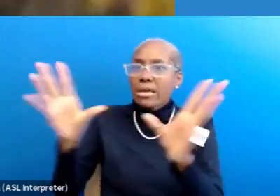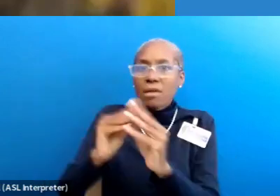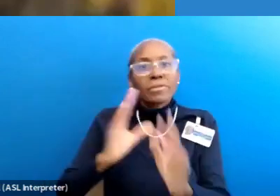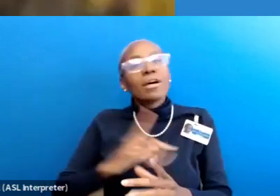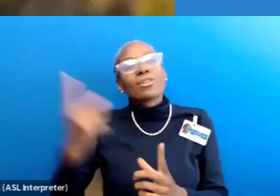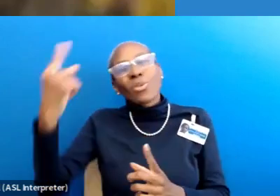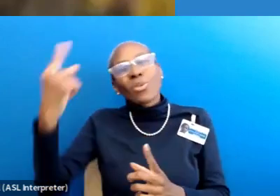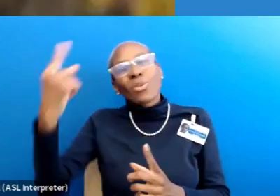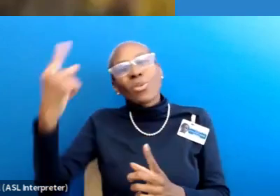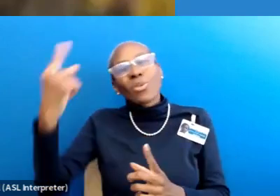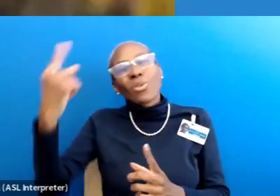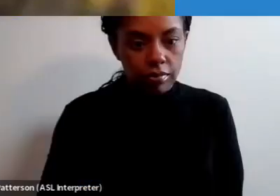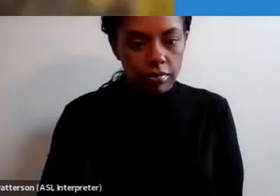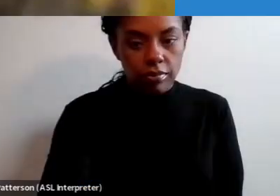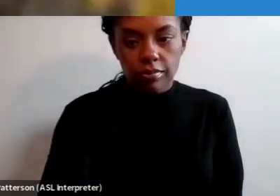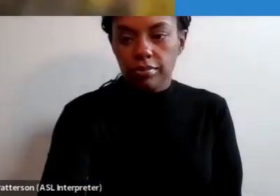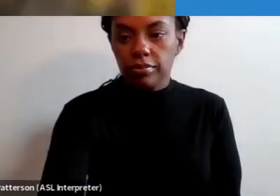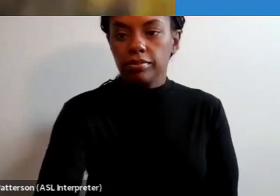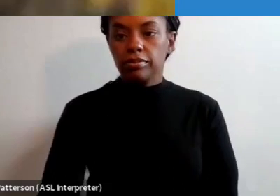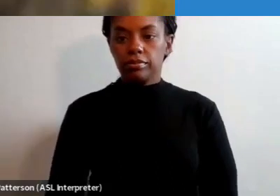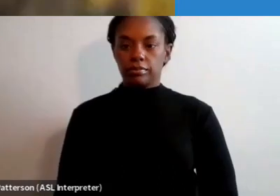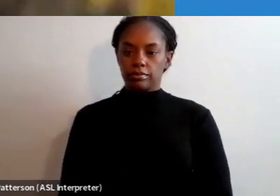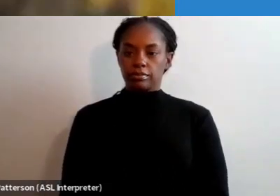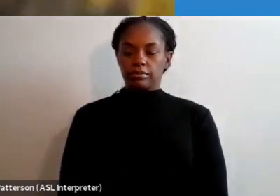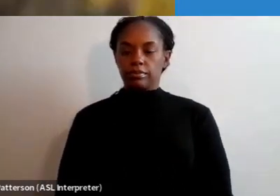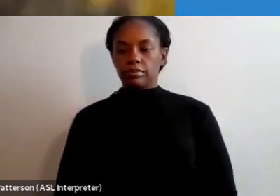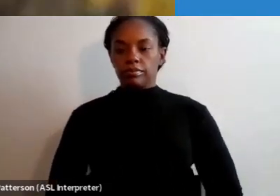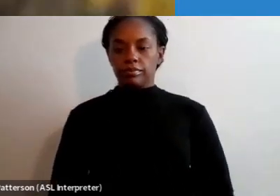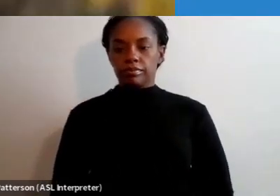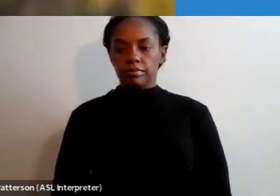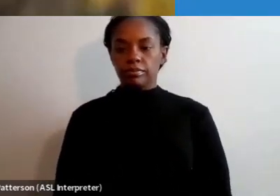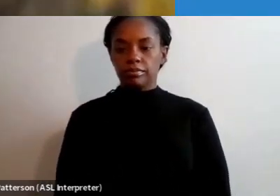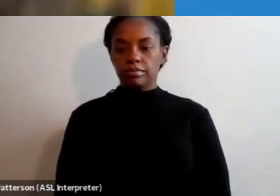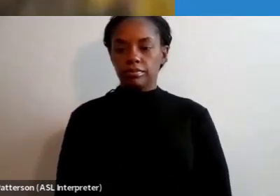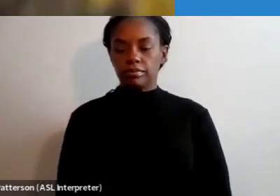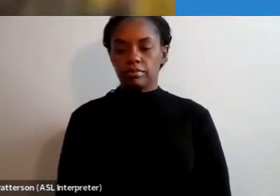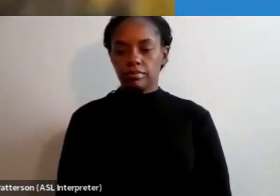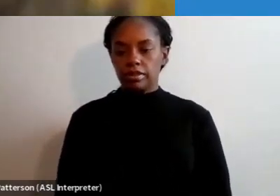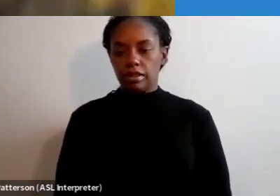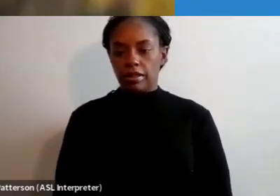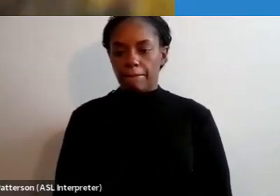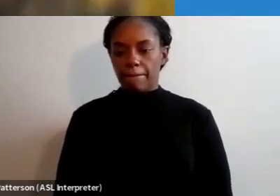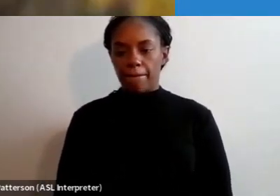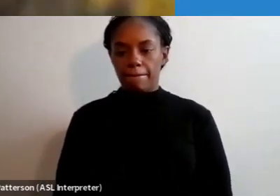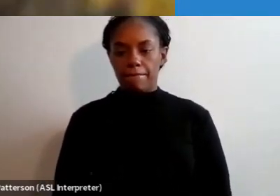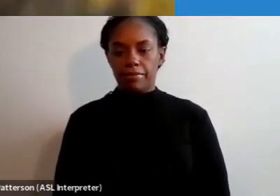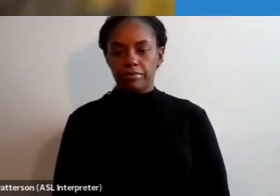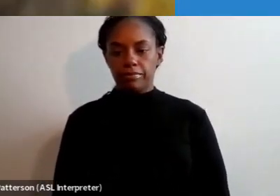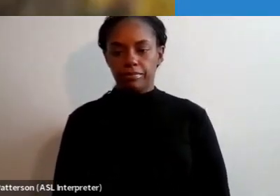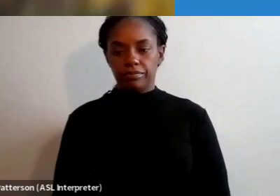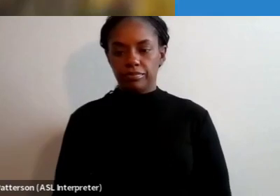think of presenting, and that might be a way to achieve your CEs and to continue to learn and grow each year.